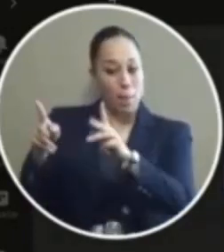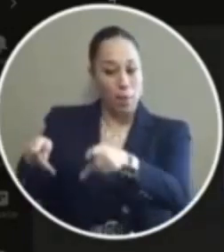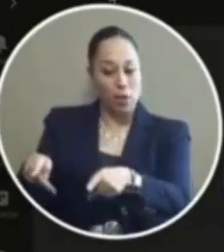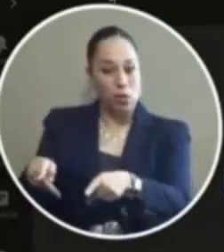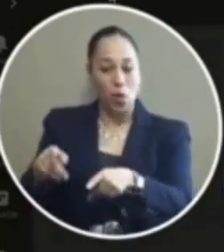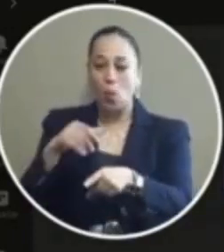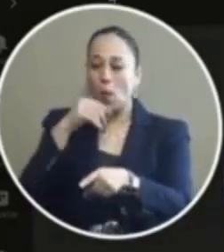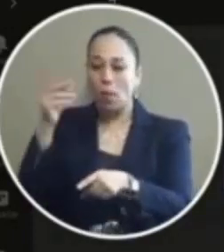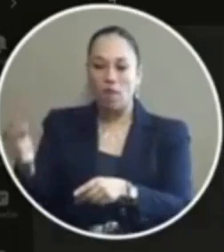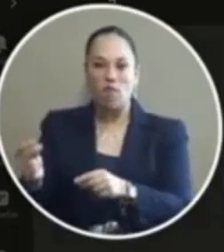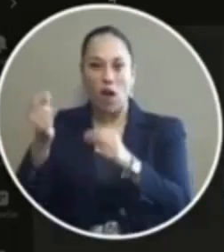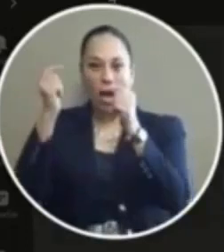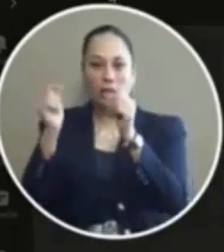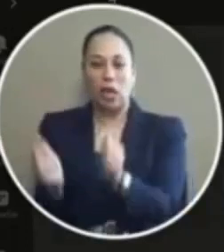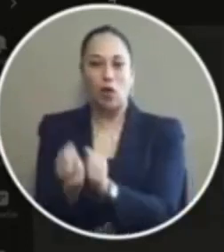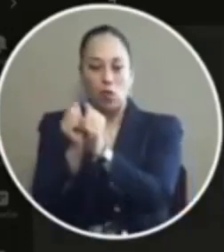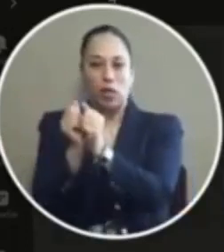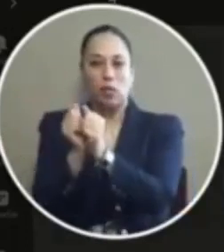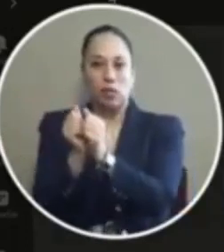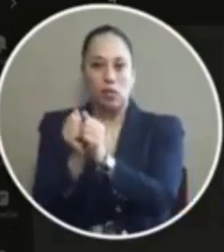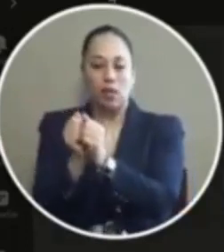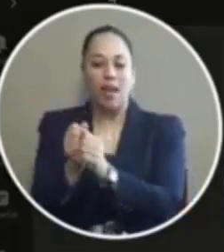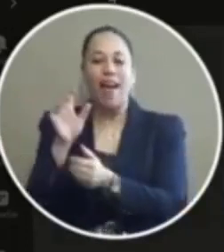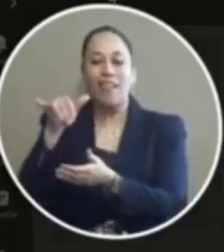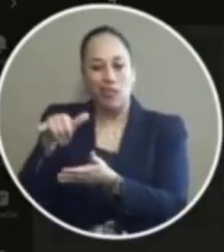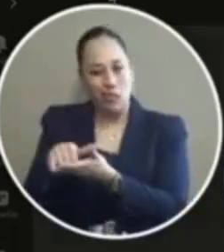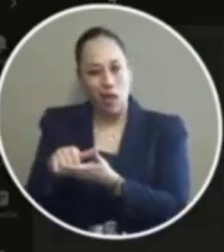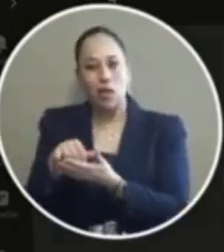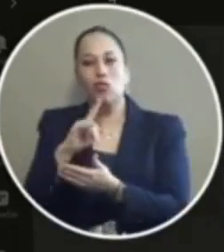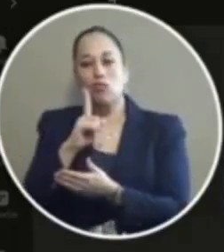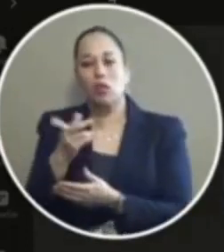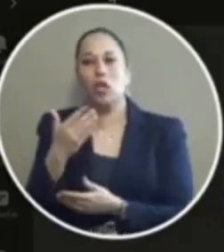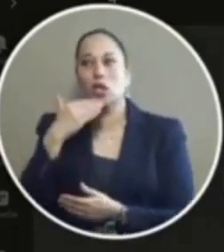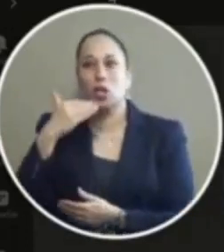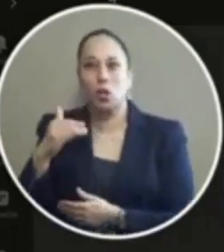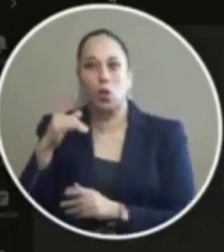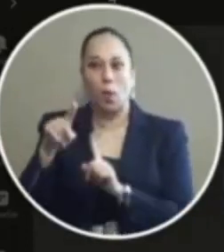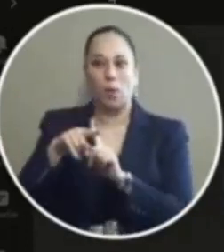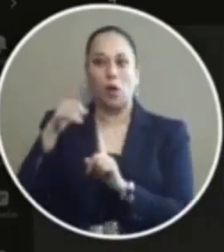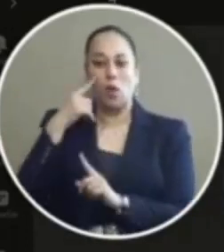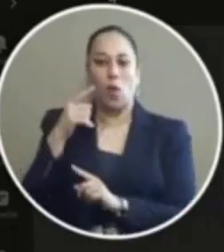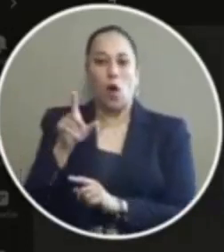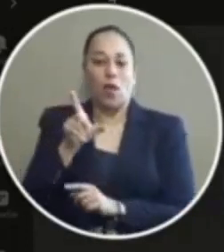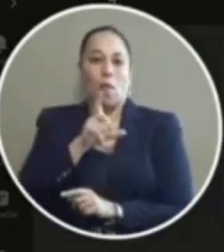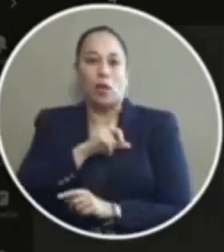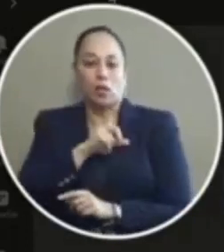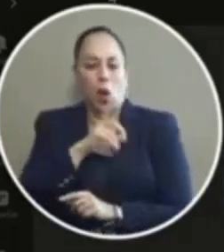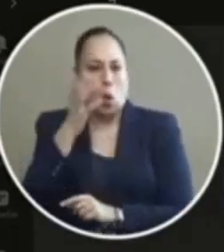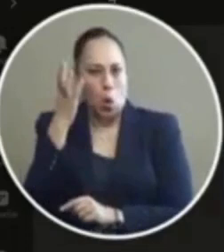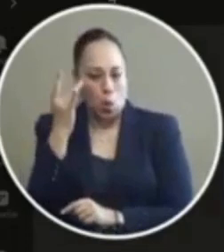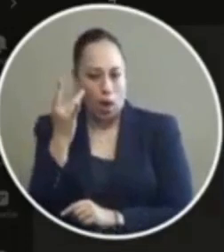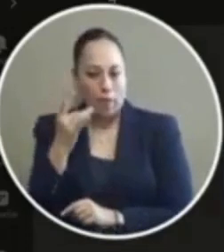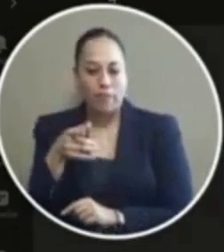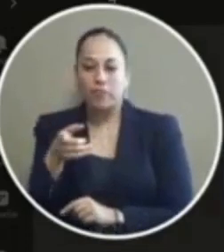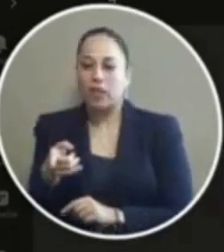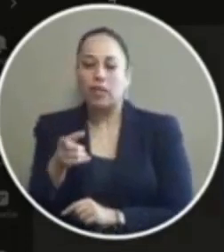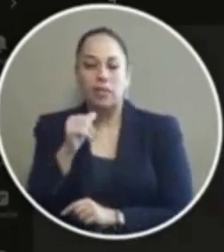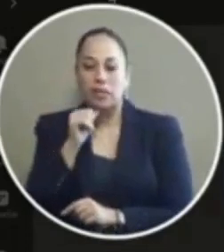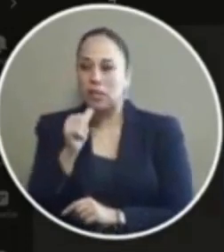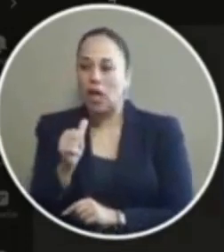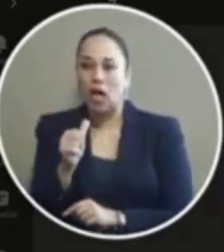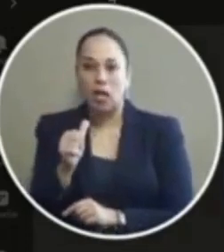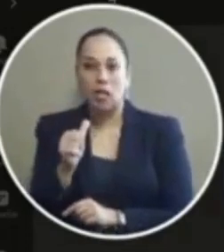being immediately arrested and that of course is very beneficial to the police department because they're not